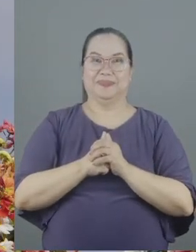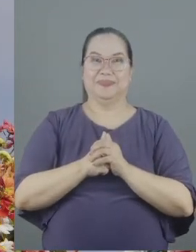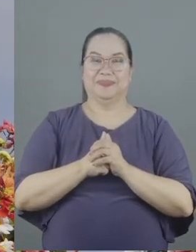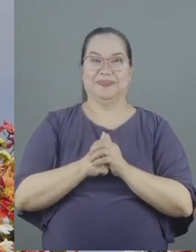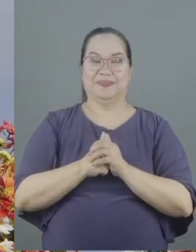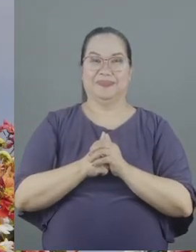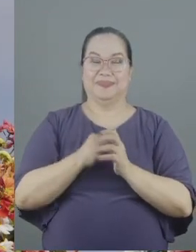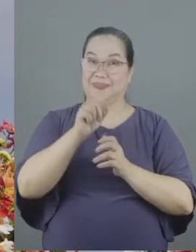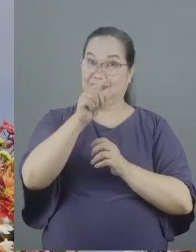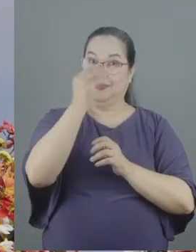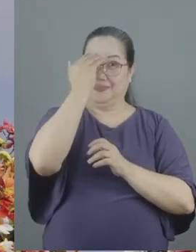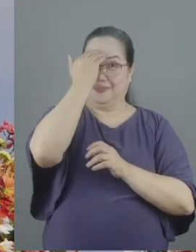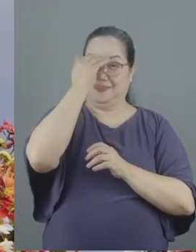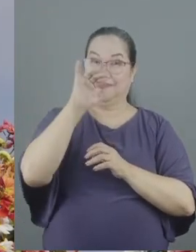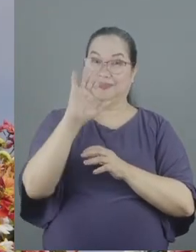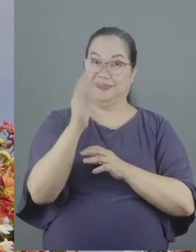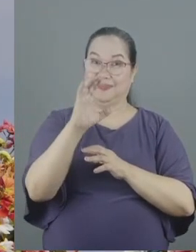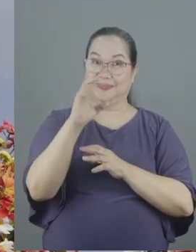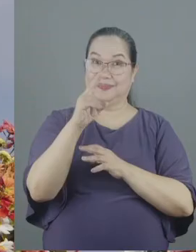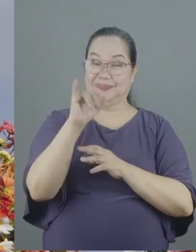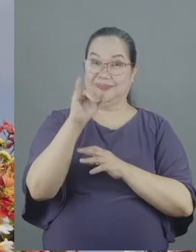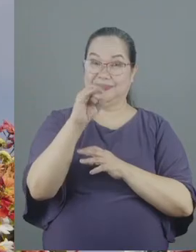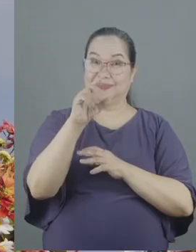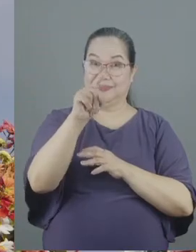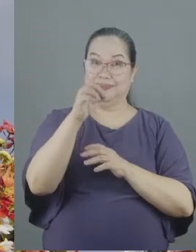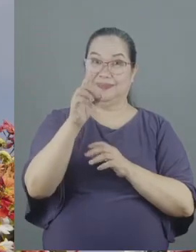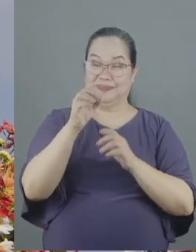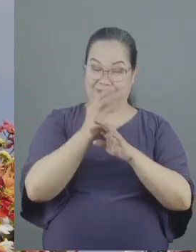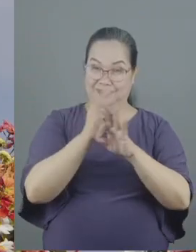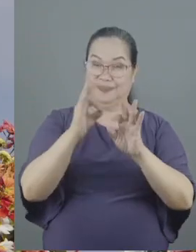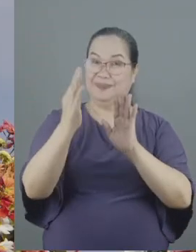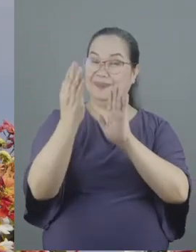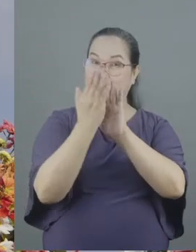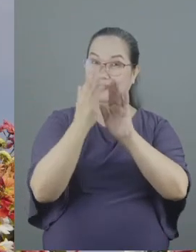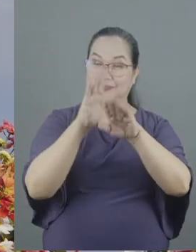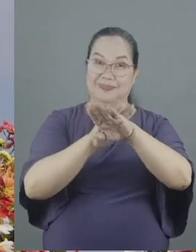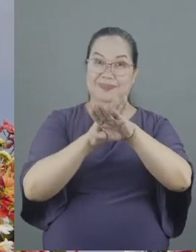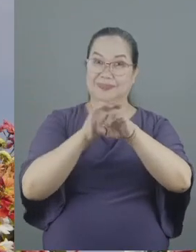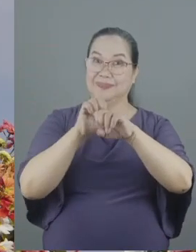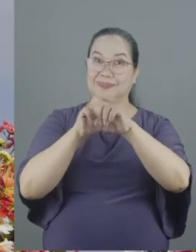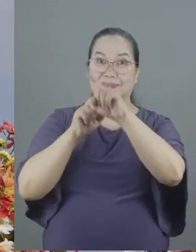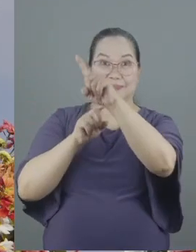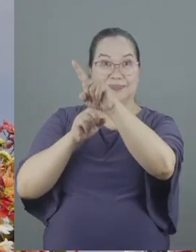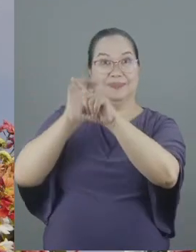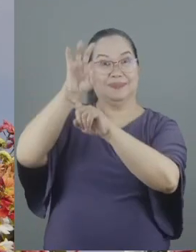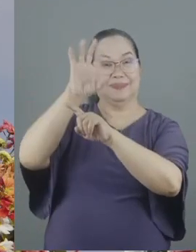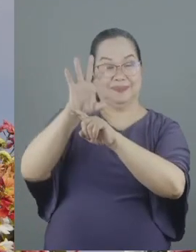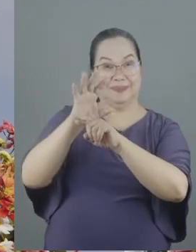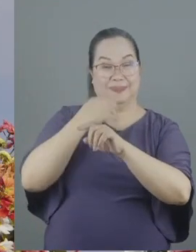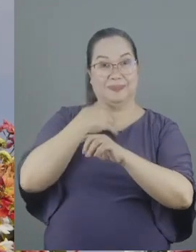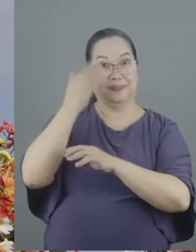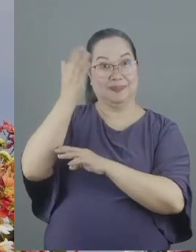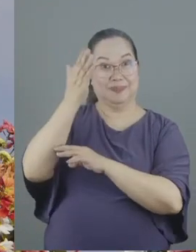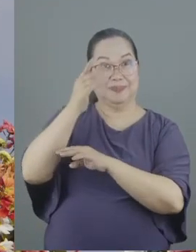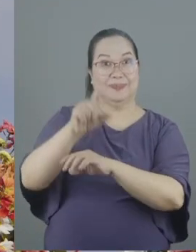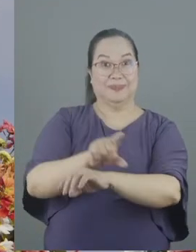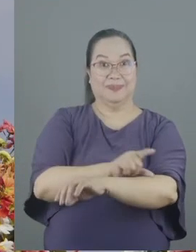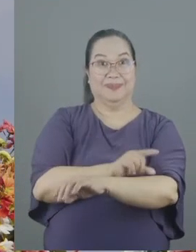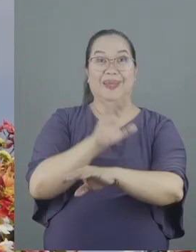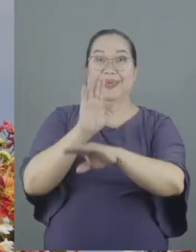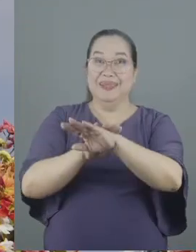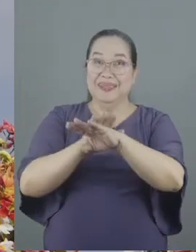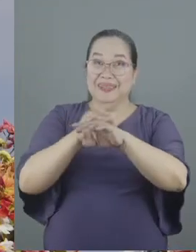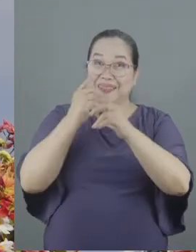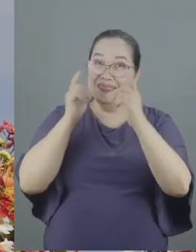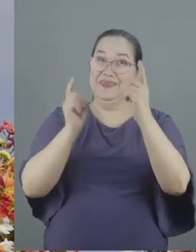and you know like Chico said you are free to confront even us if you find my sermons too long you can confront